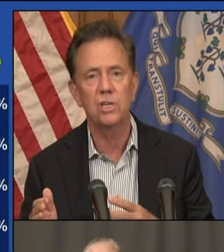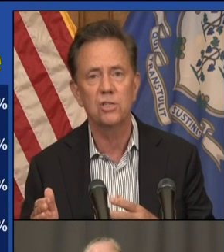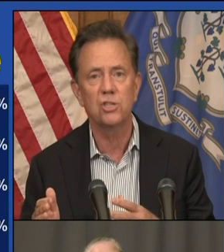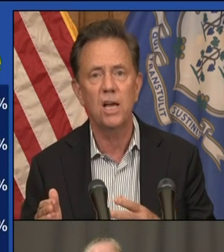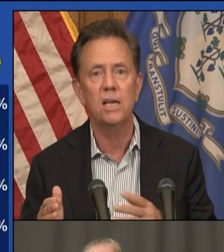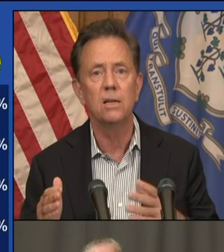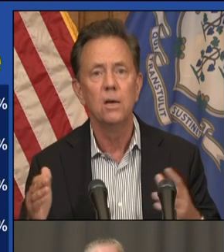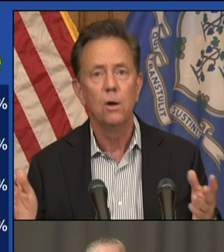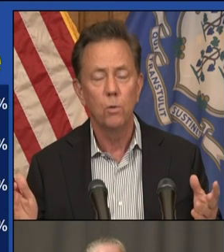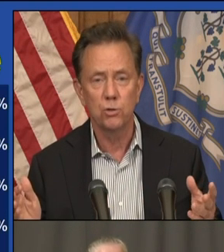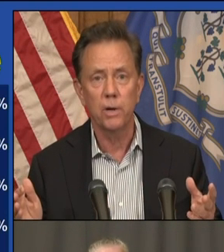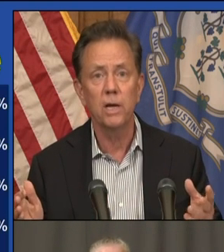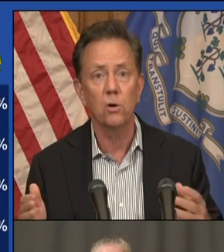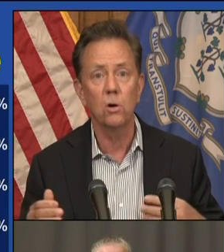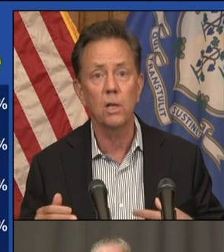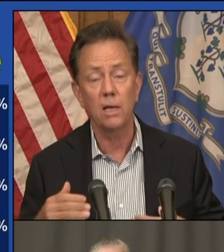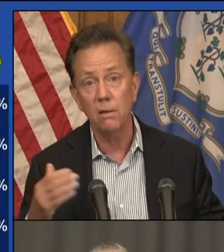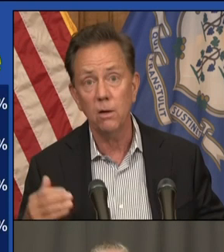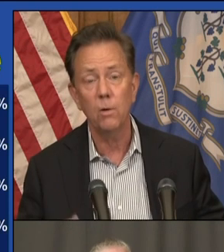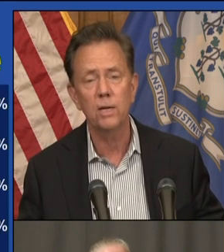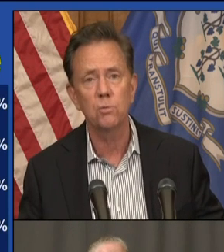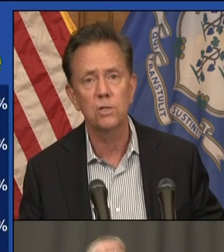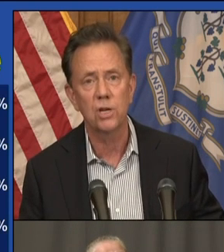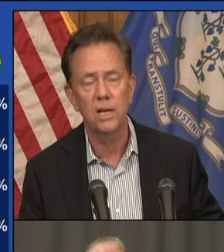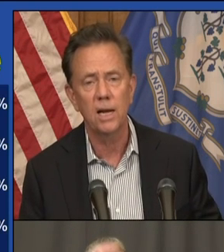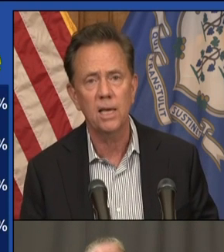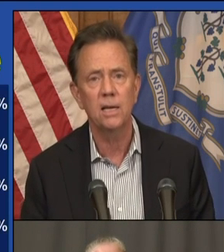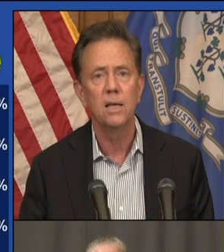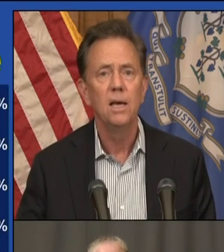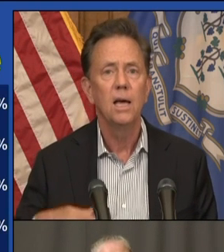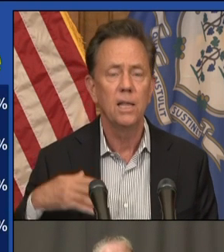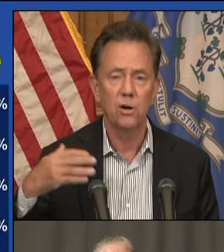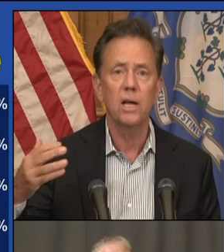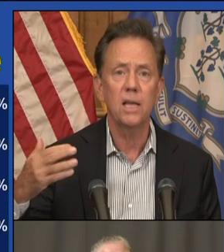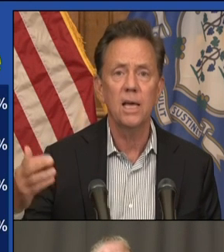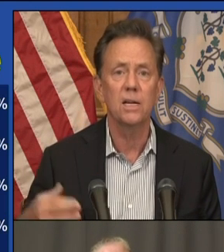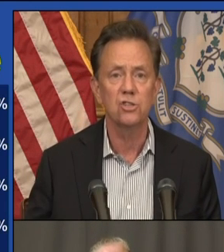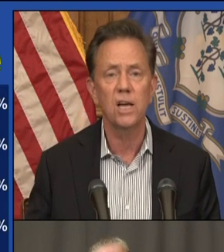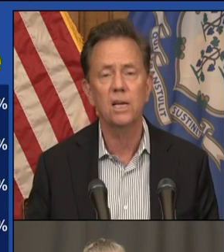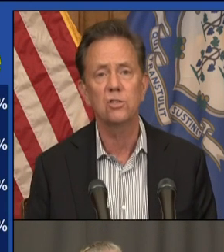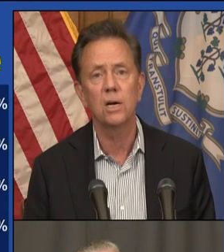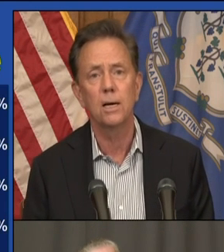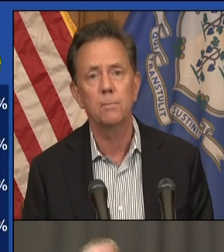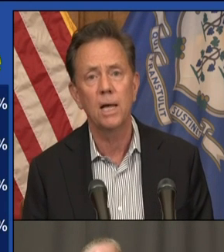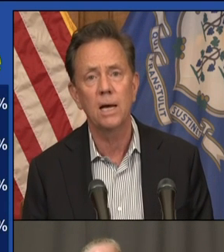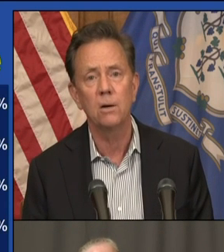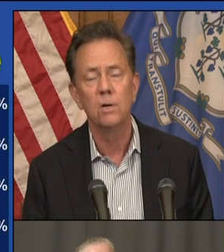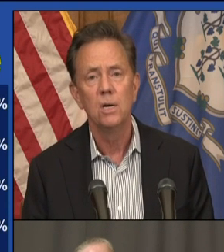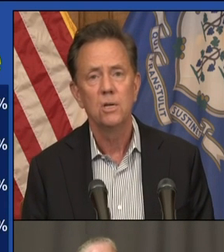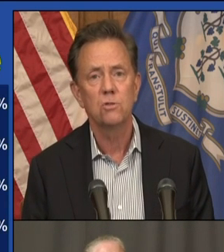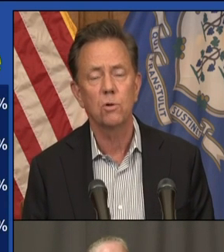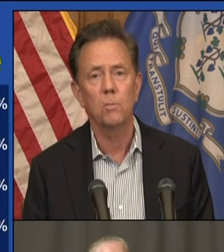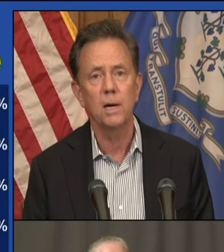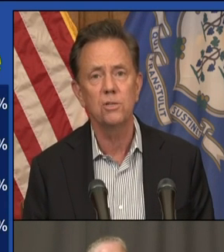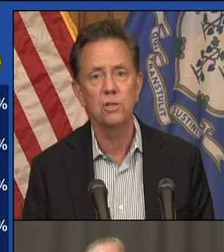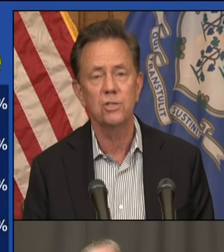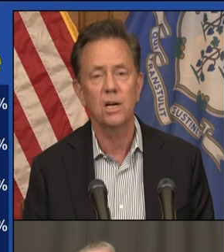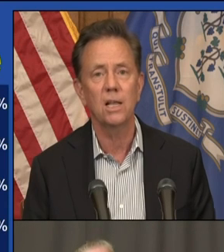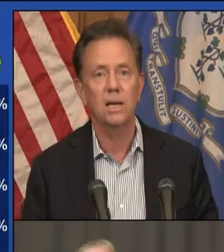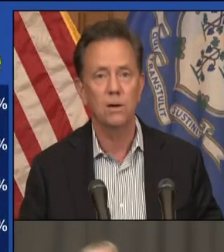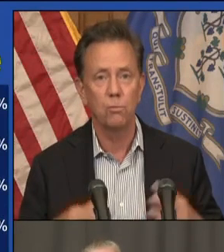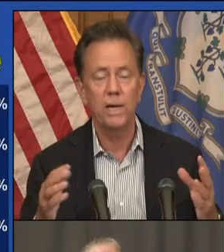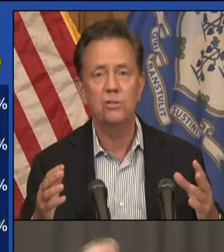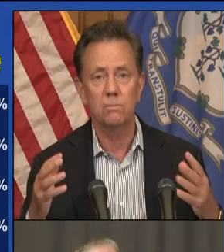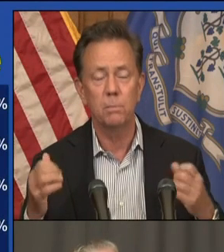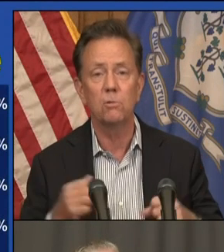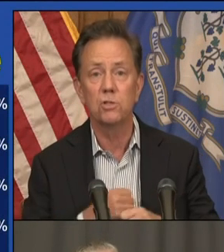Washington State, which were hit early, you know, as was Connecticut, and they're getting hit a second time now. So it reminds me it's